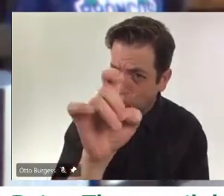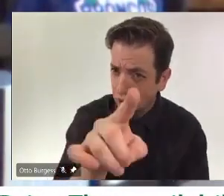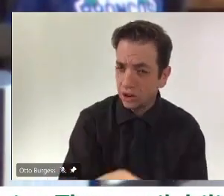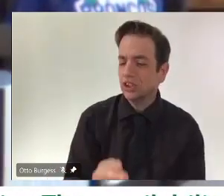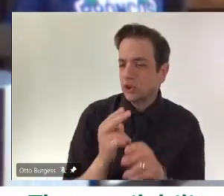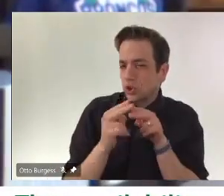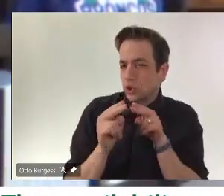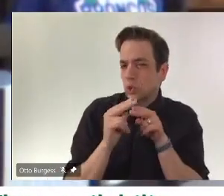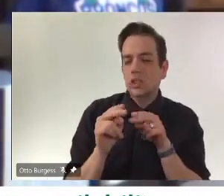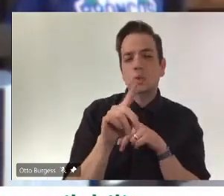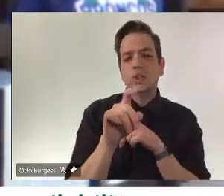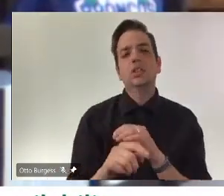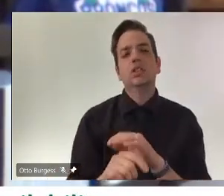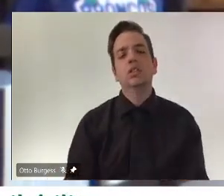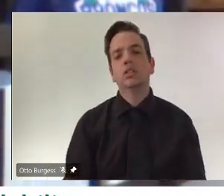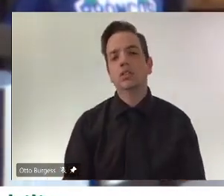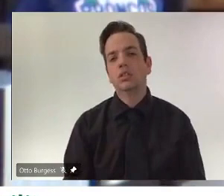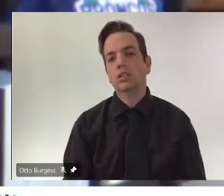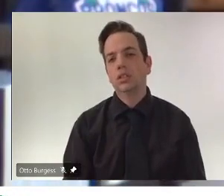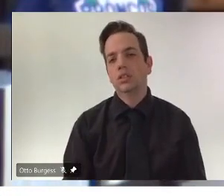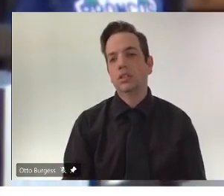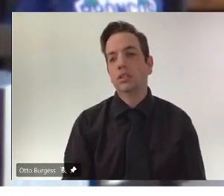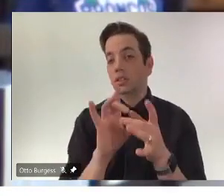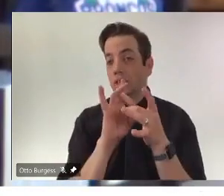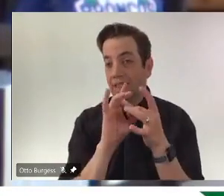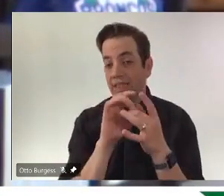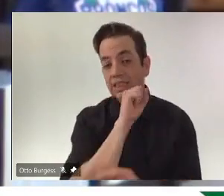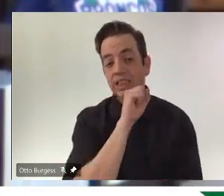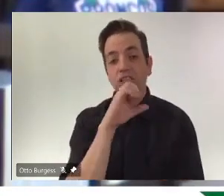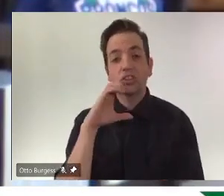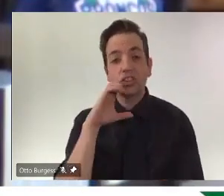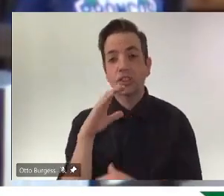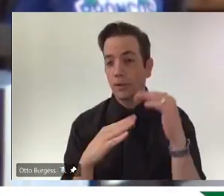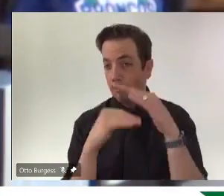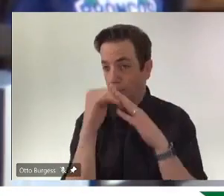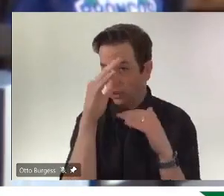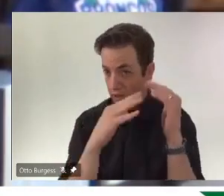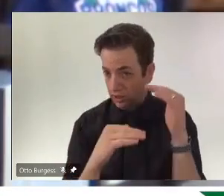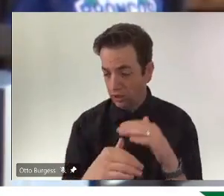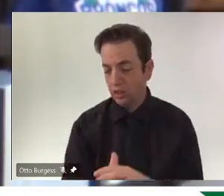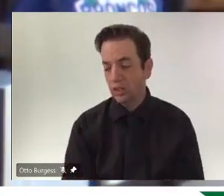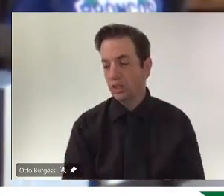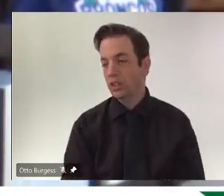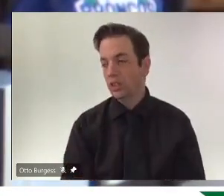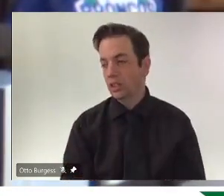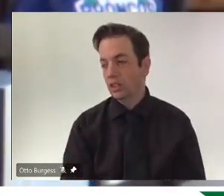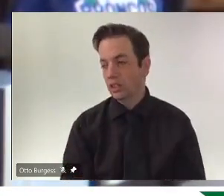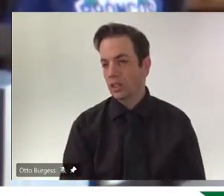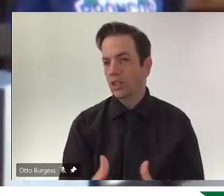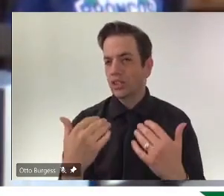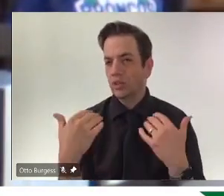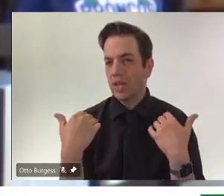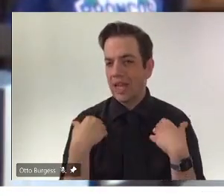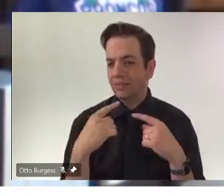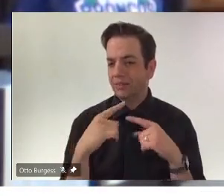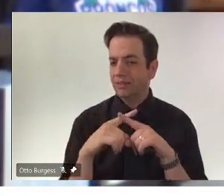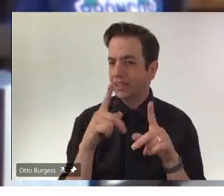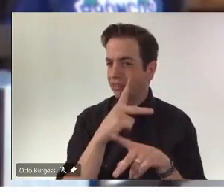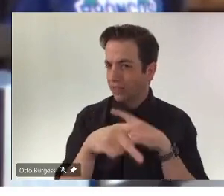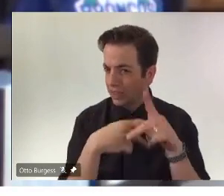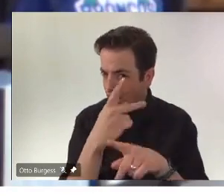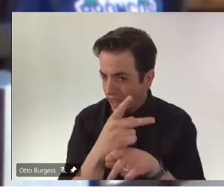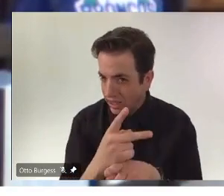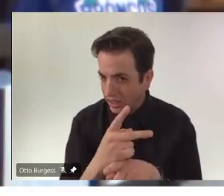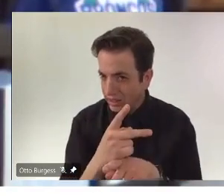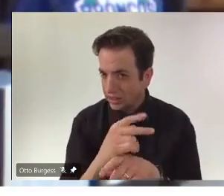with regards to long term care homes and with the variety, with the number of variants that we have in the province right now, is there